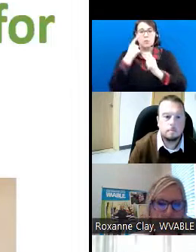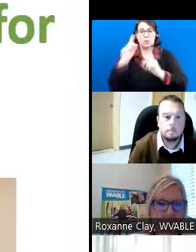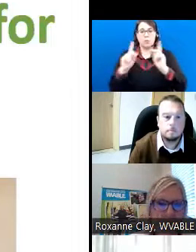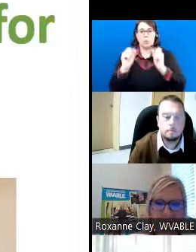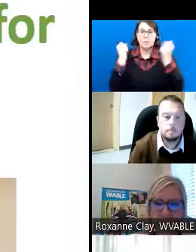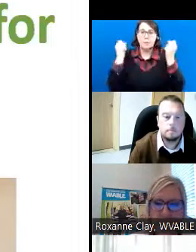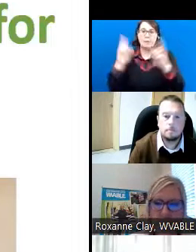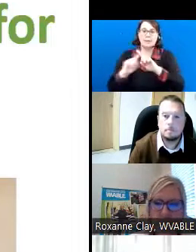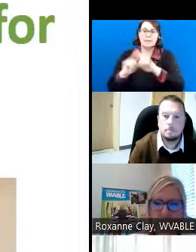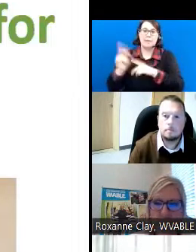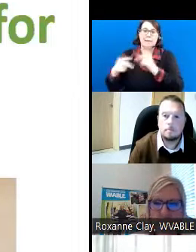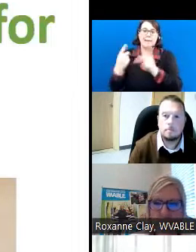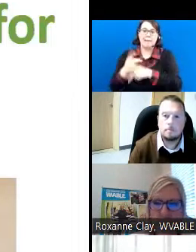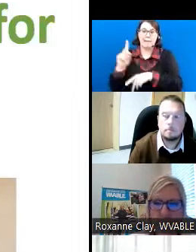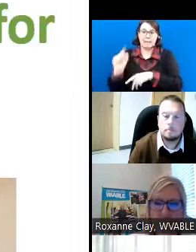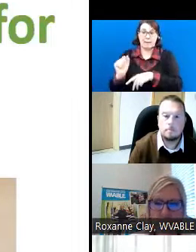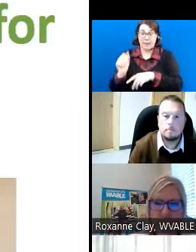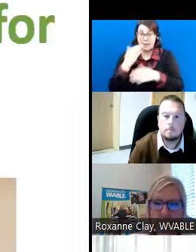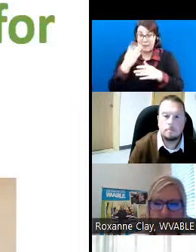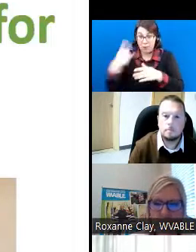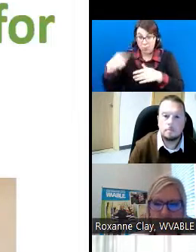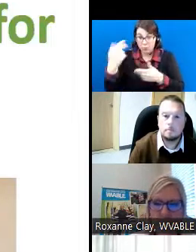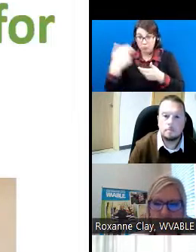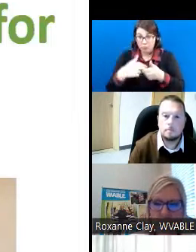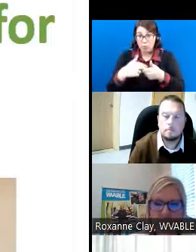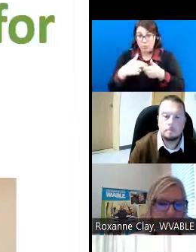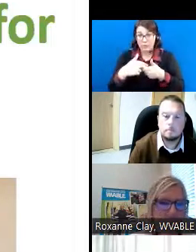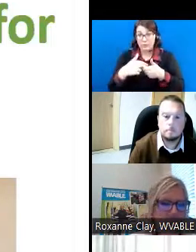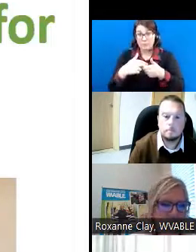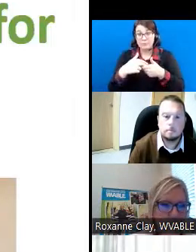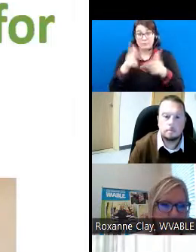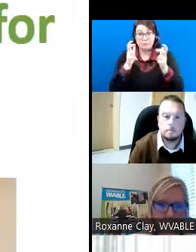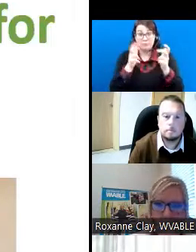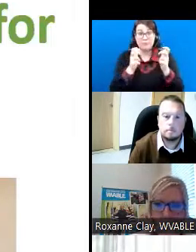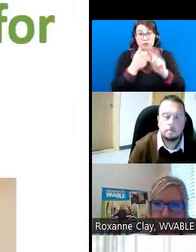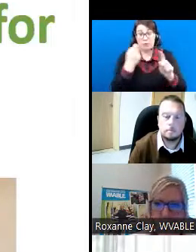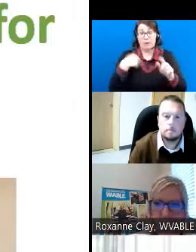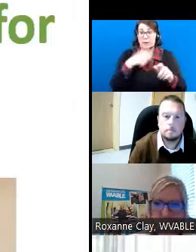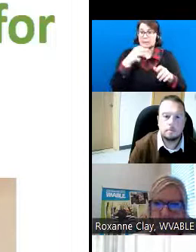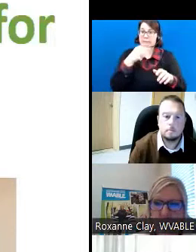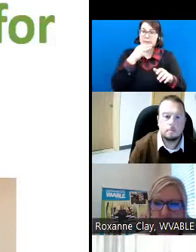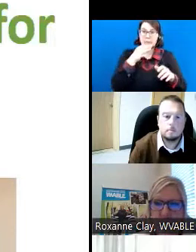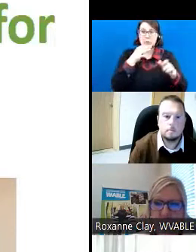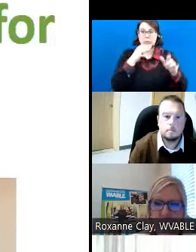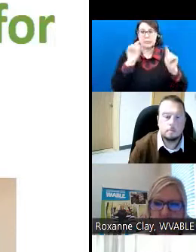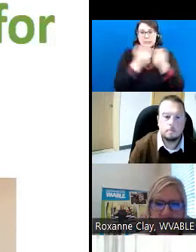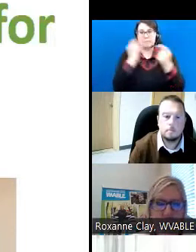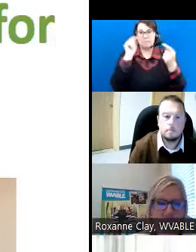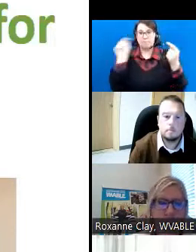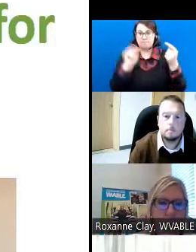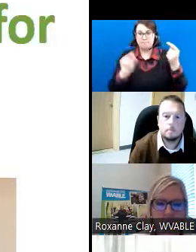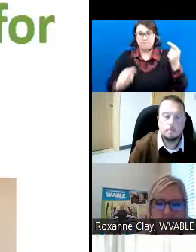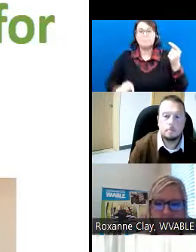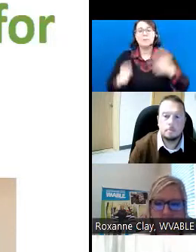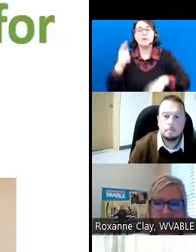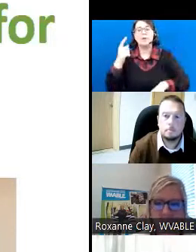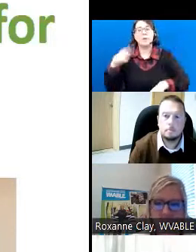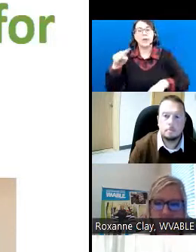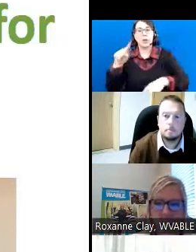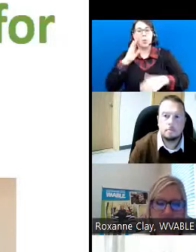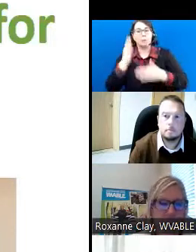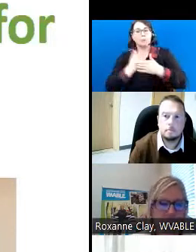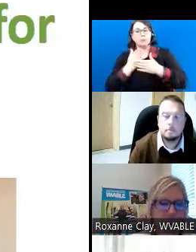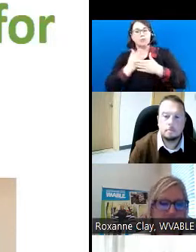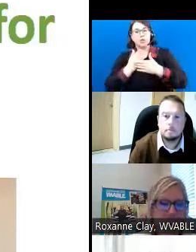celebrating with us today, in which you will hear from each of our team of experts as they share insights on the importance of